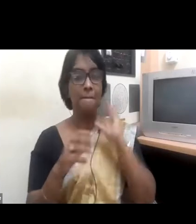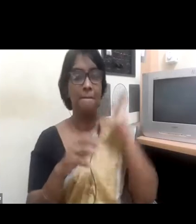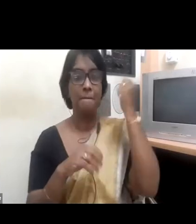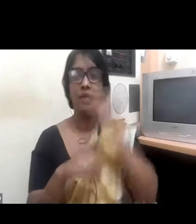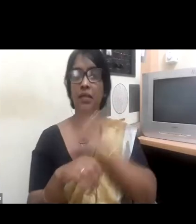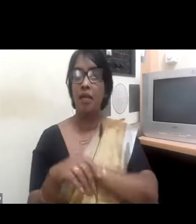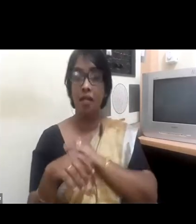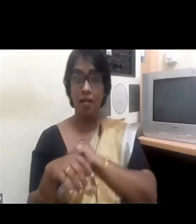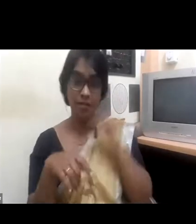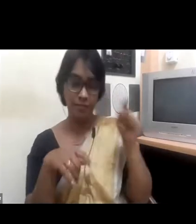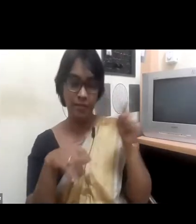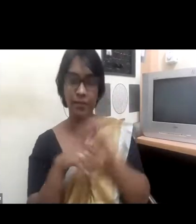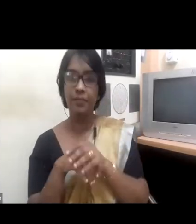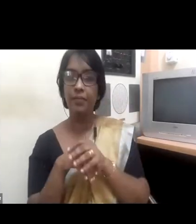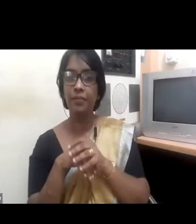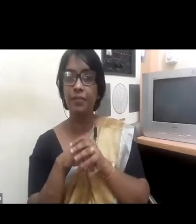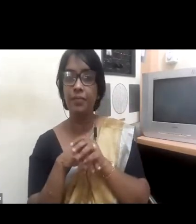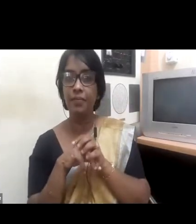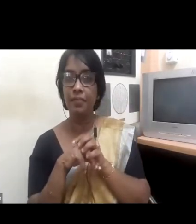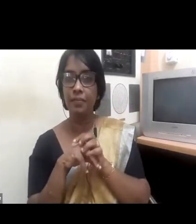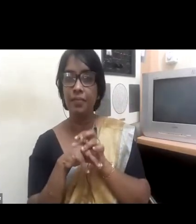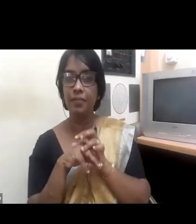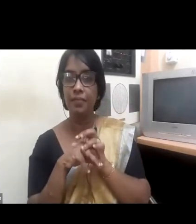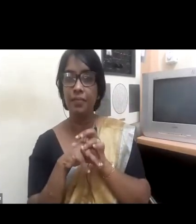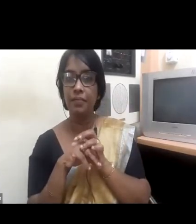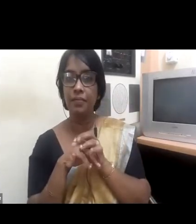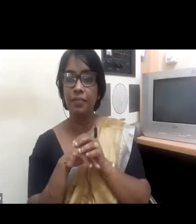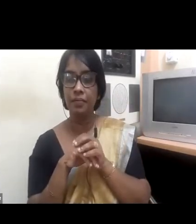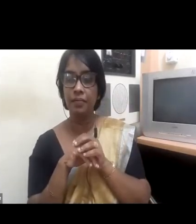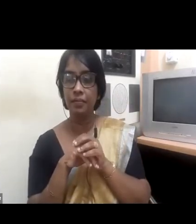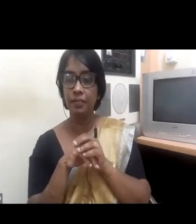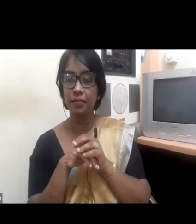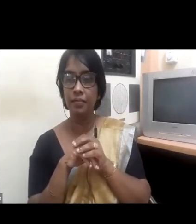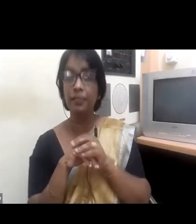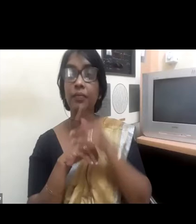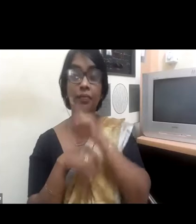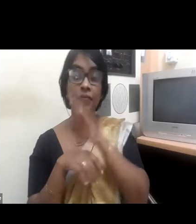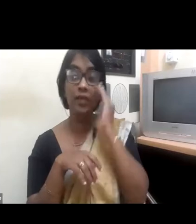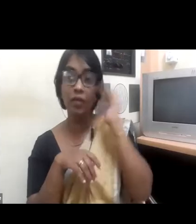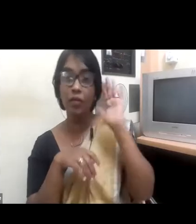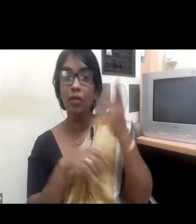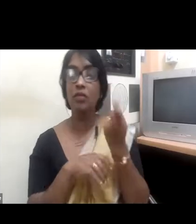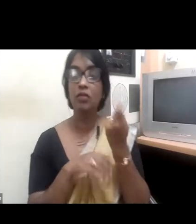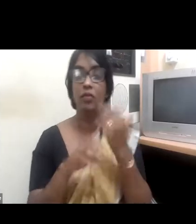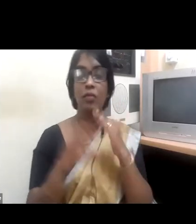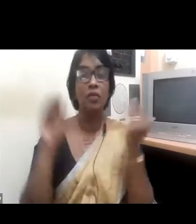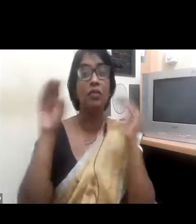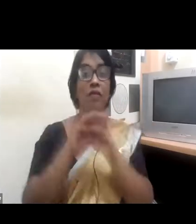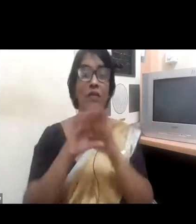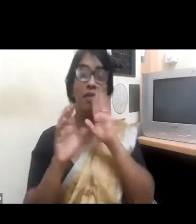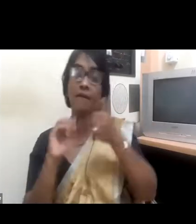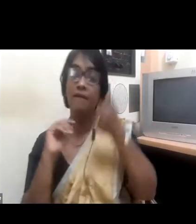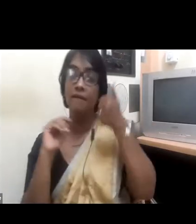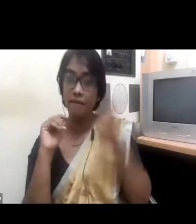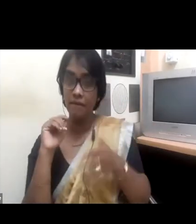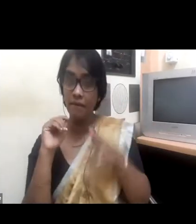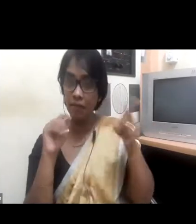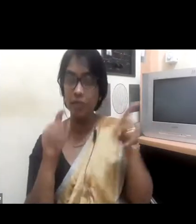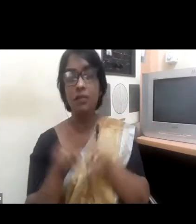that hamper women's full economic participation, their employment in general, and their progression to leadership roles and board membership.